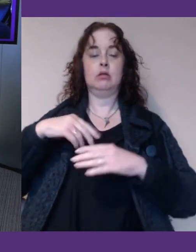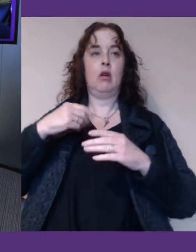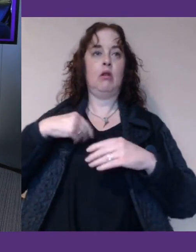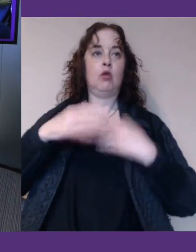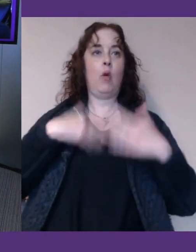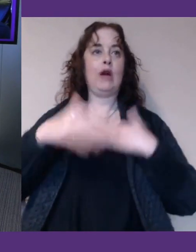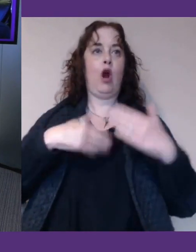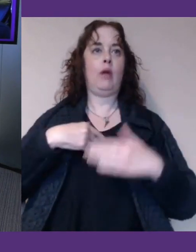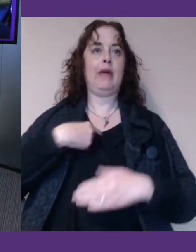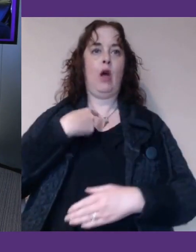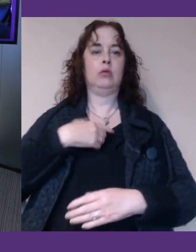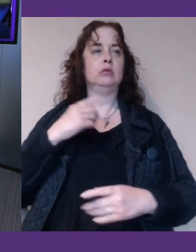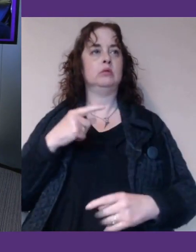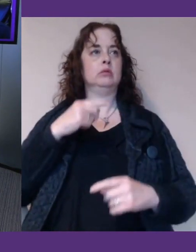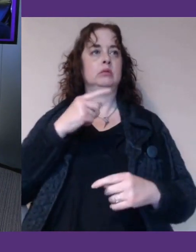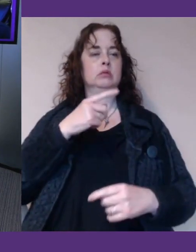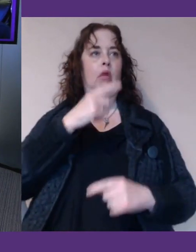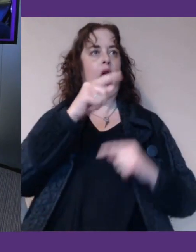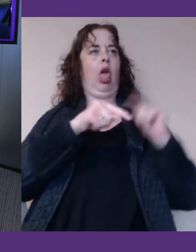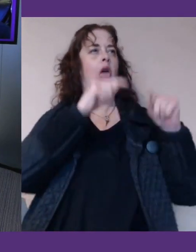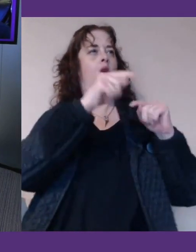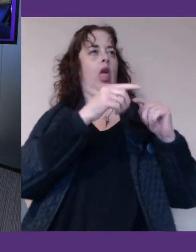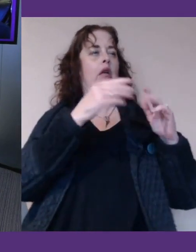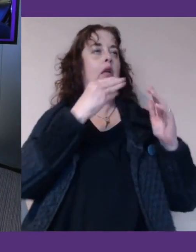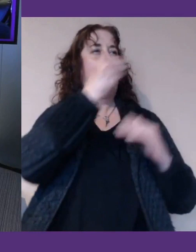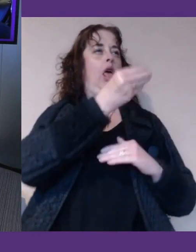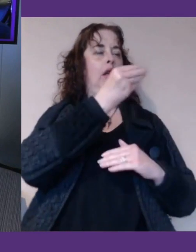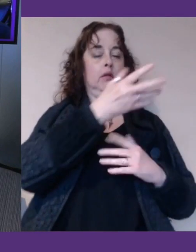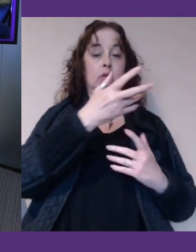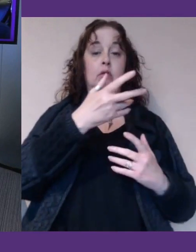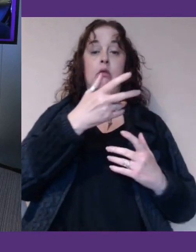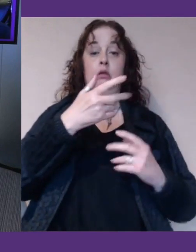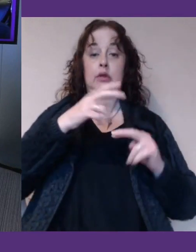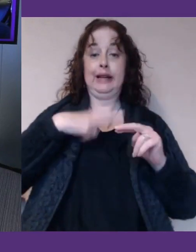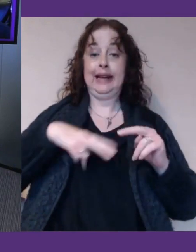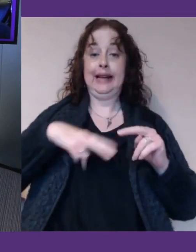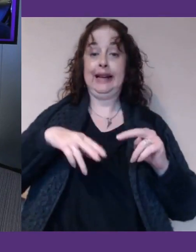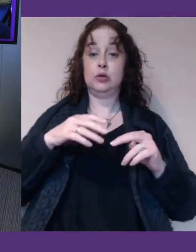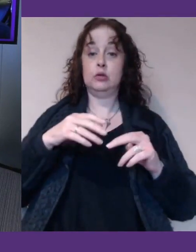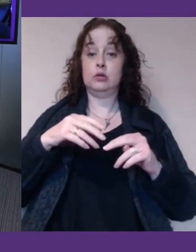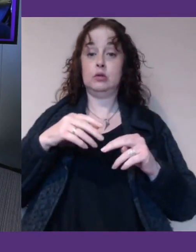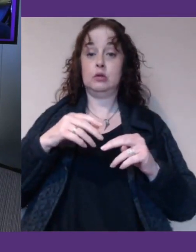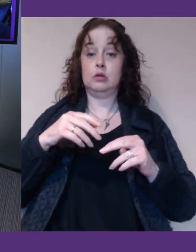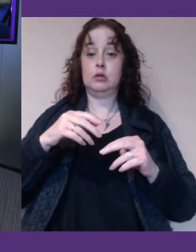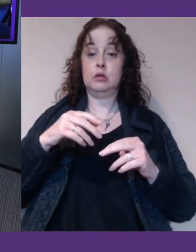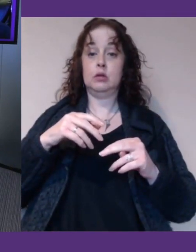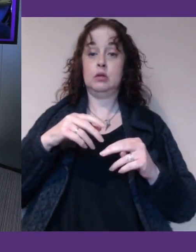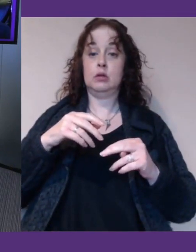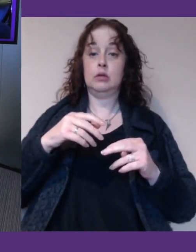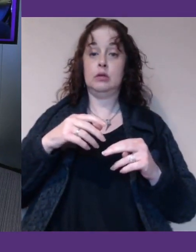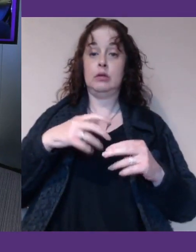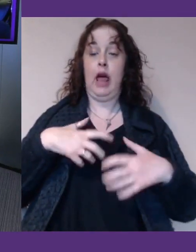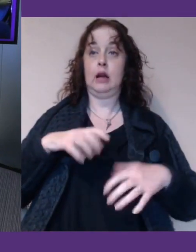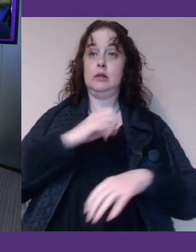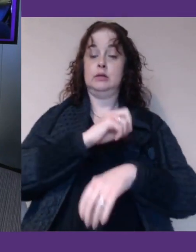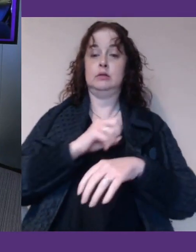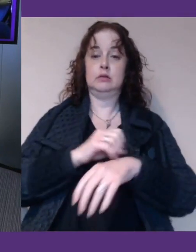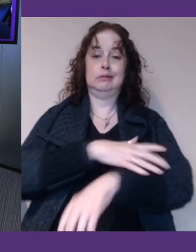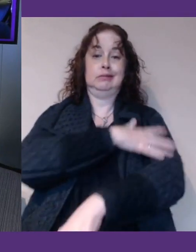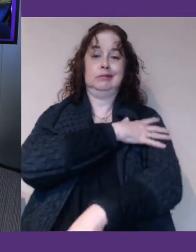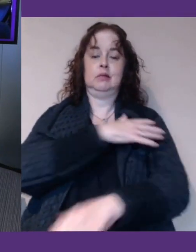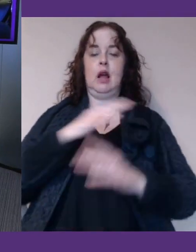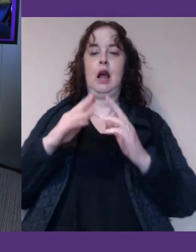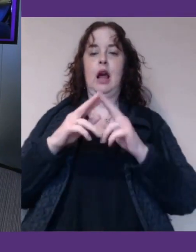think this too. Absolutely, yeah. And they're sort of sitting there in kind of ermine furs in the House of Lords, so, you know, I can't be